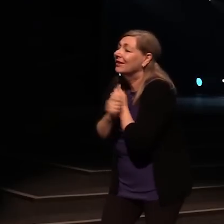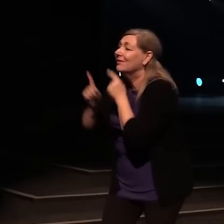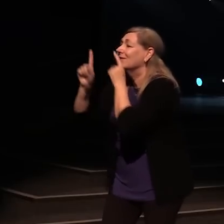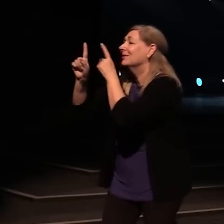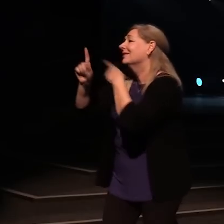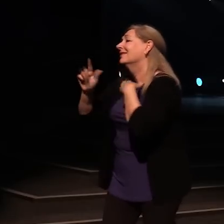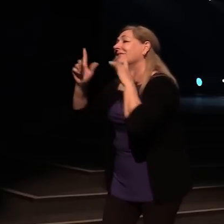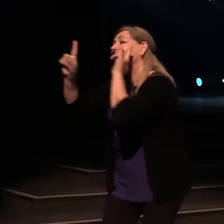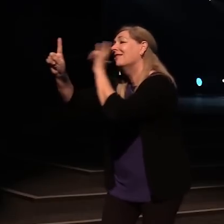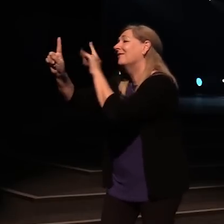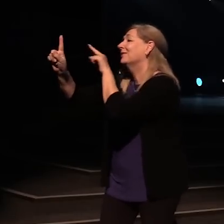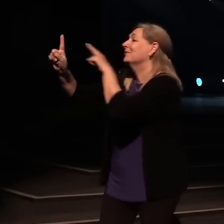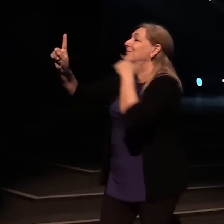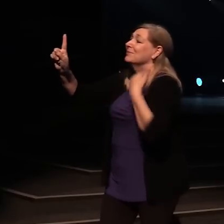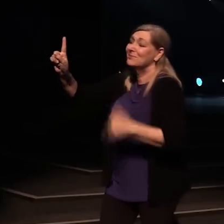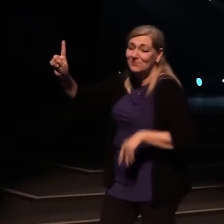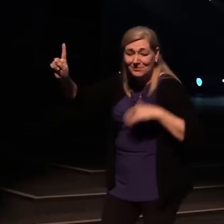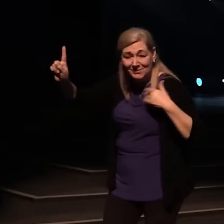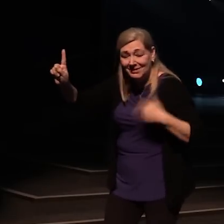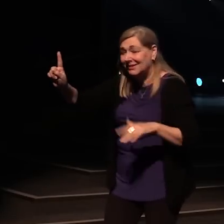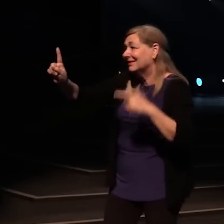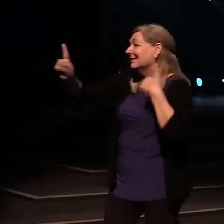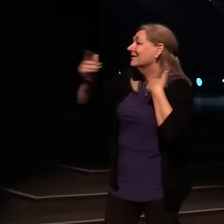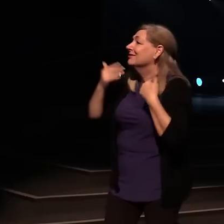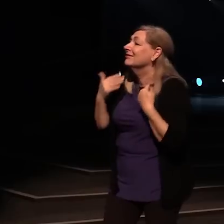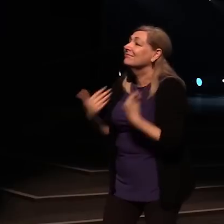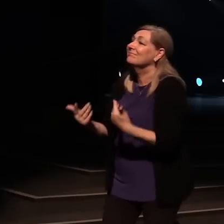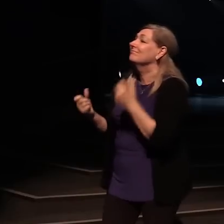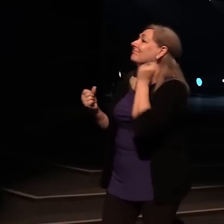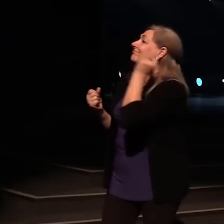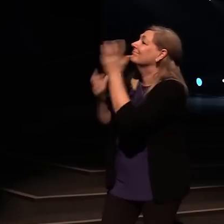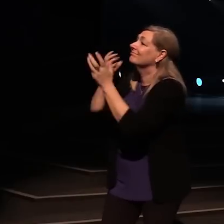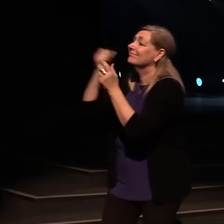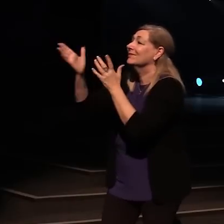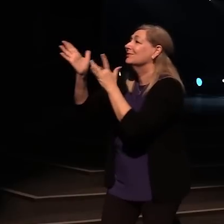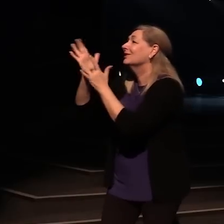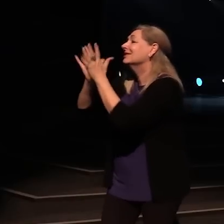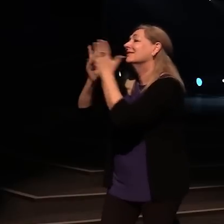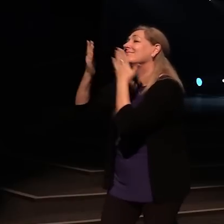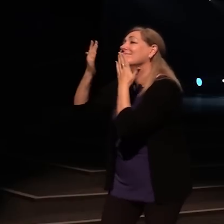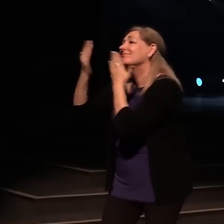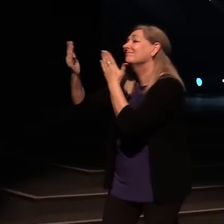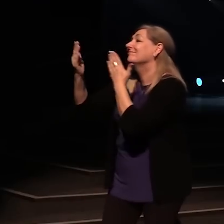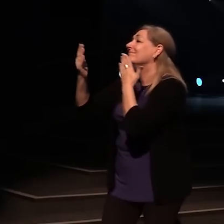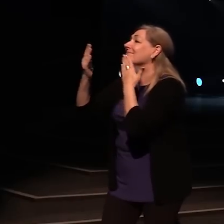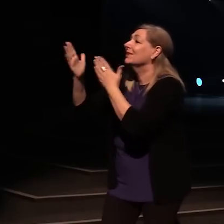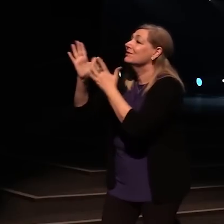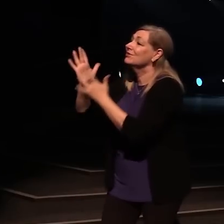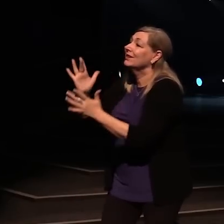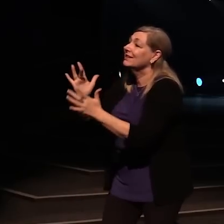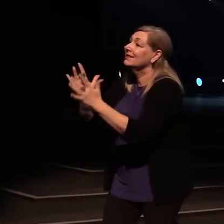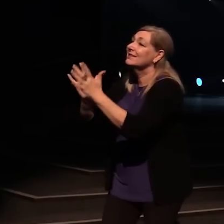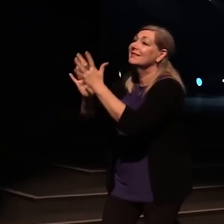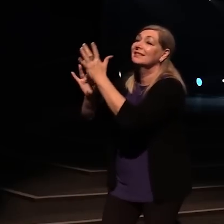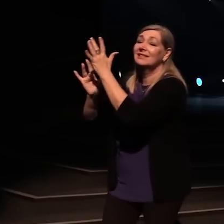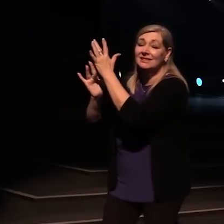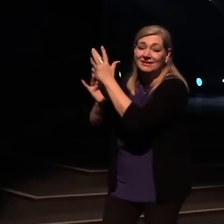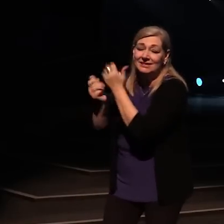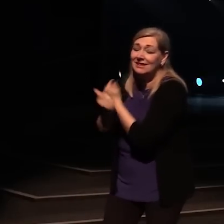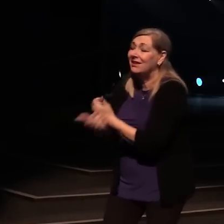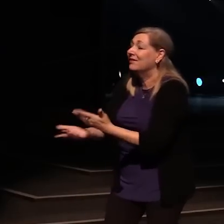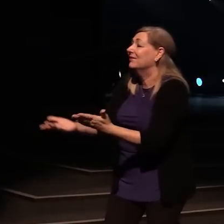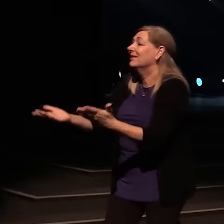love you Oh, we poured out on you, oh, Jesus And